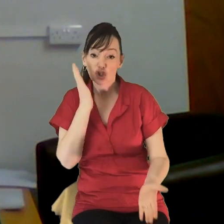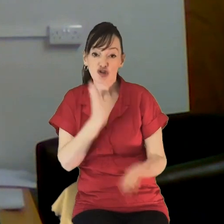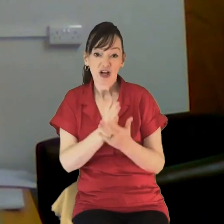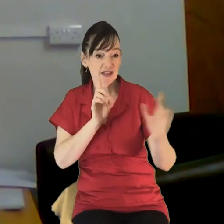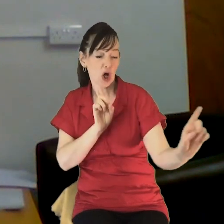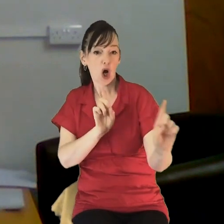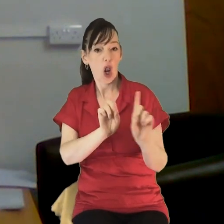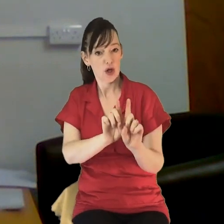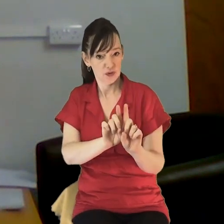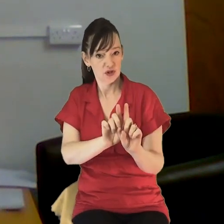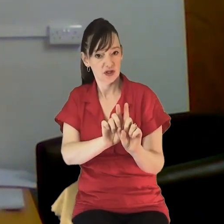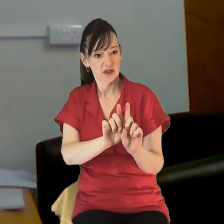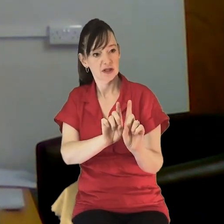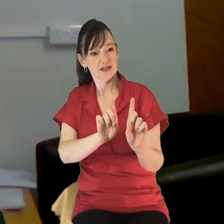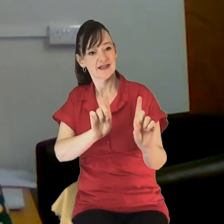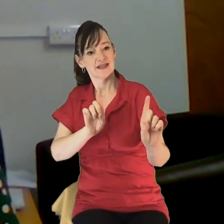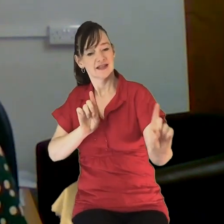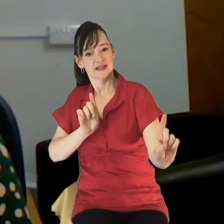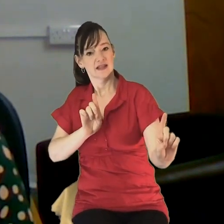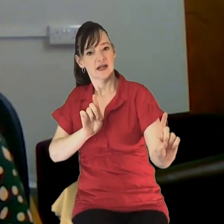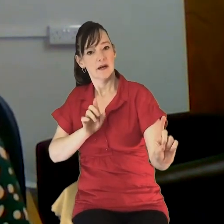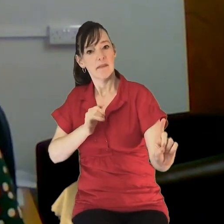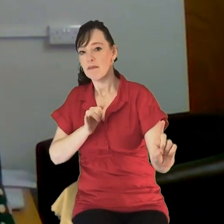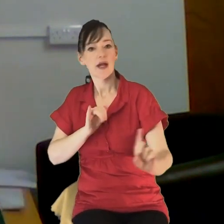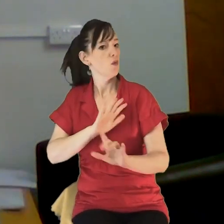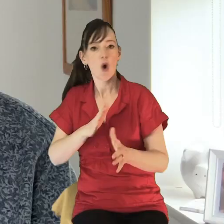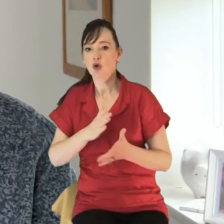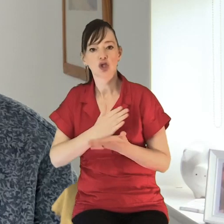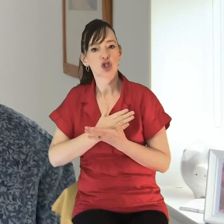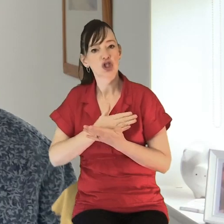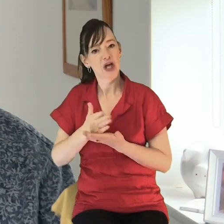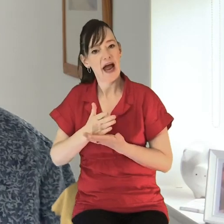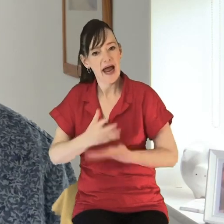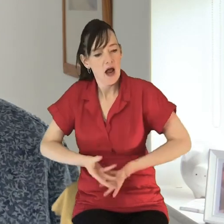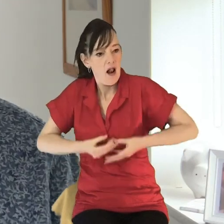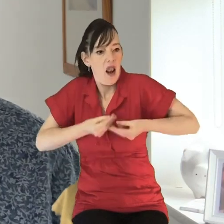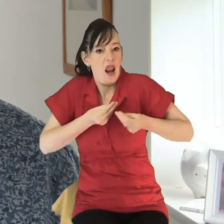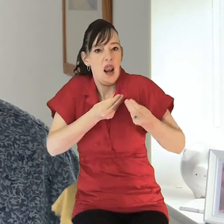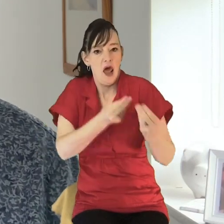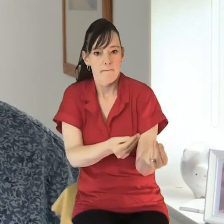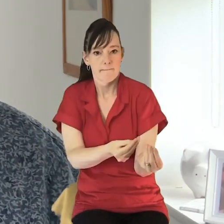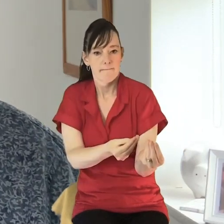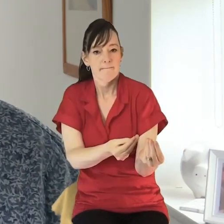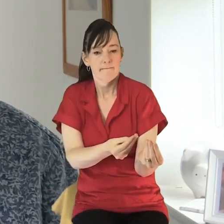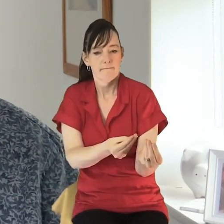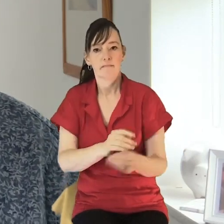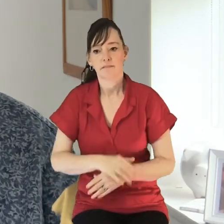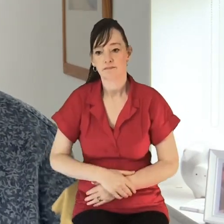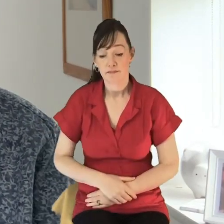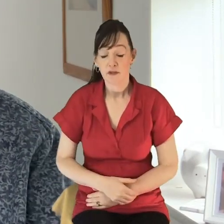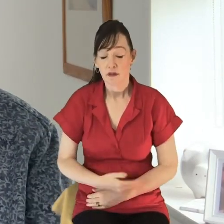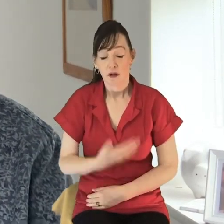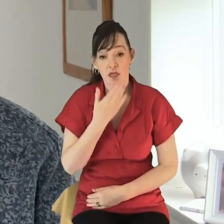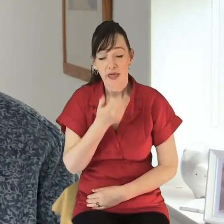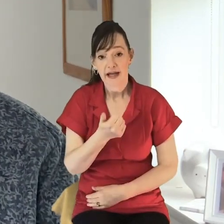it's going to be less likely that we're going to be sharing at a deeper level, too, I think. Great. Thanks, Sonia. And if perhaps some of those issues